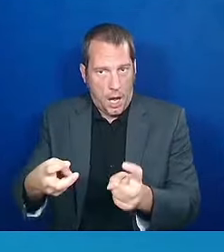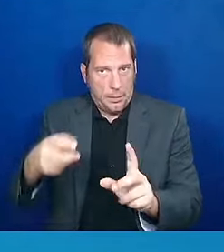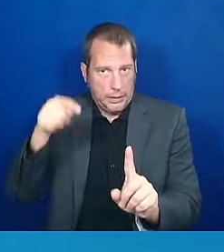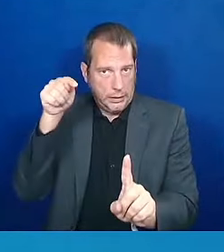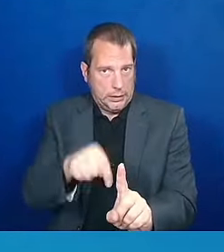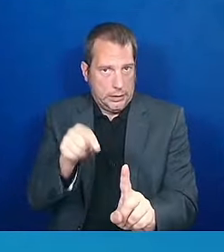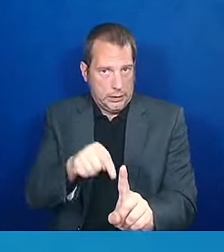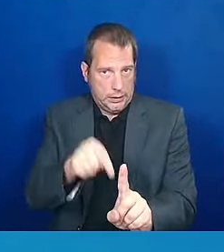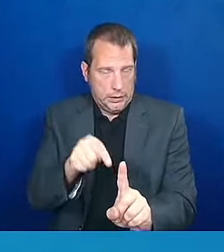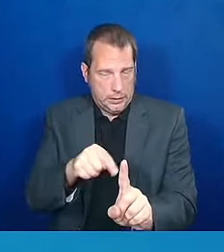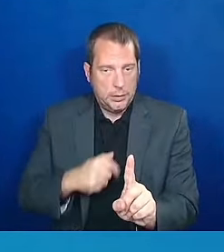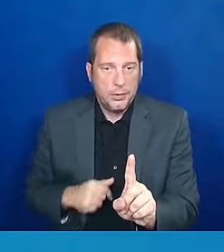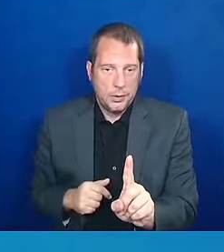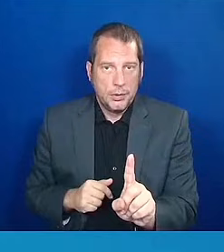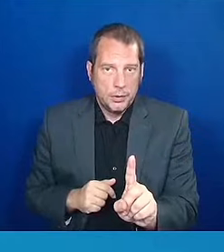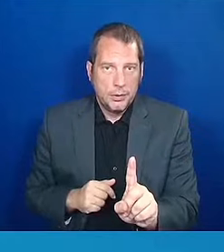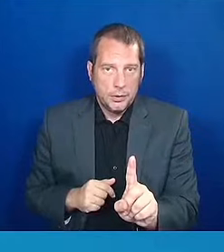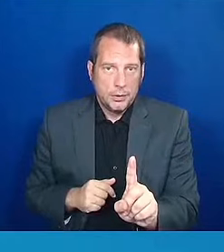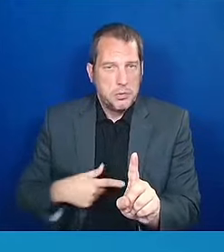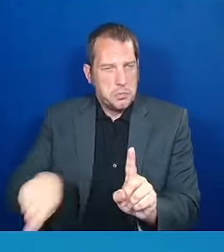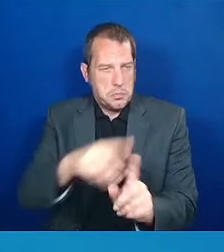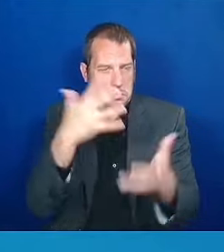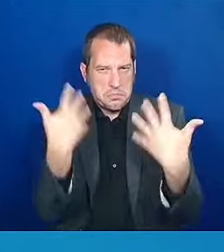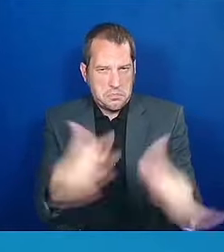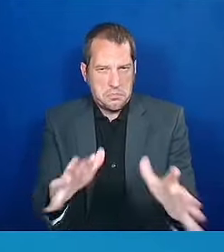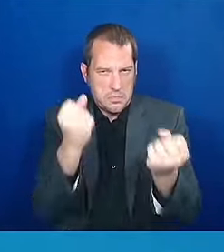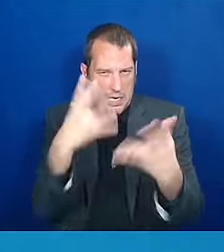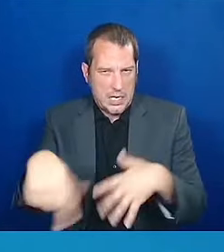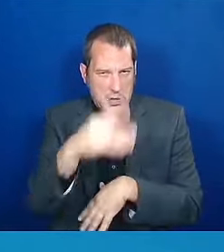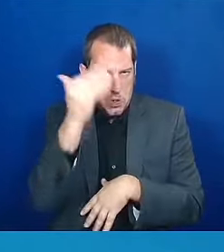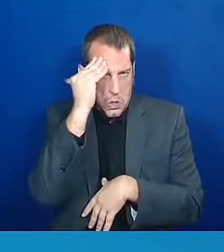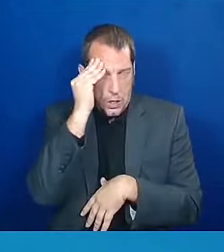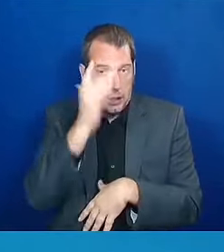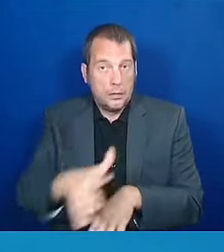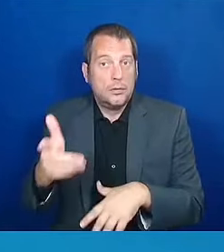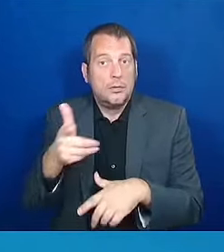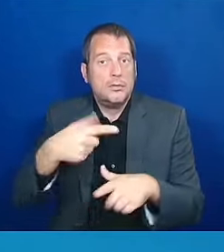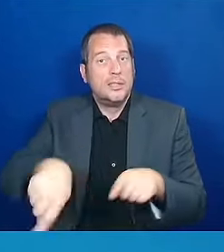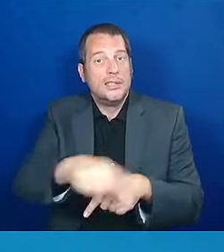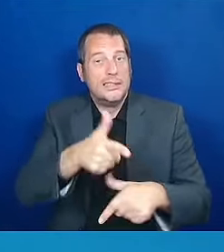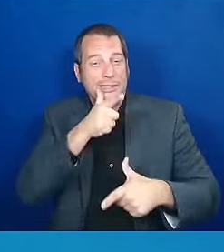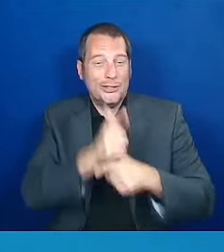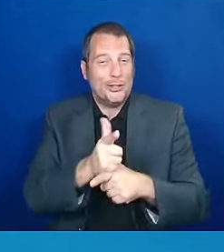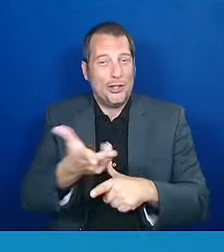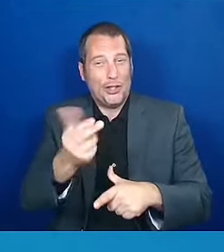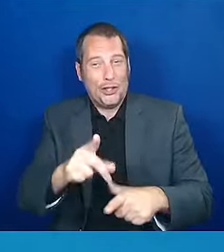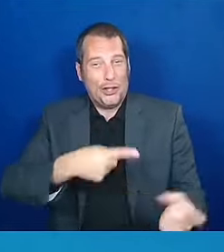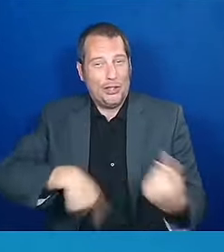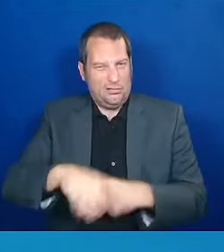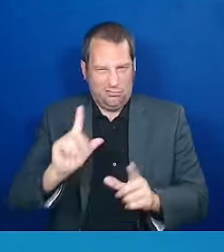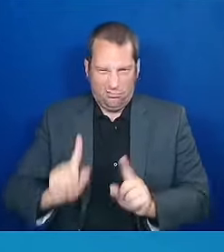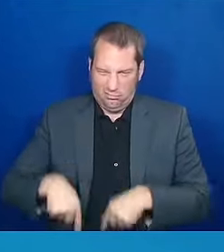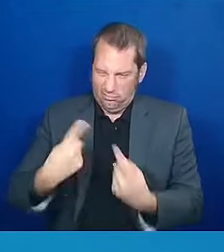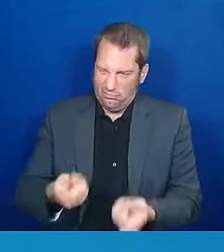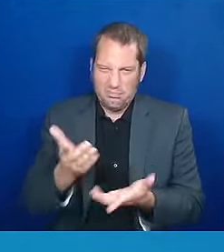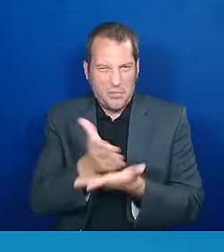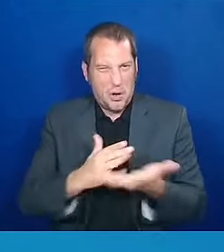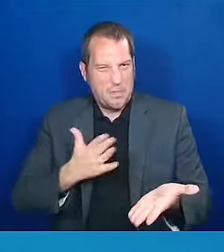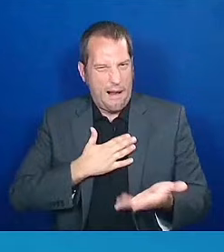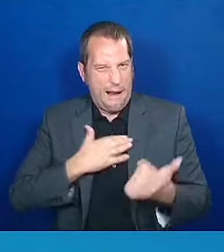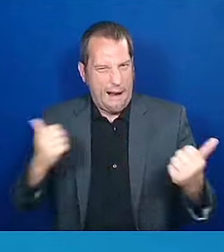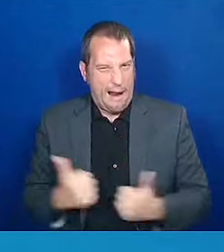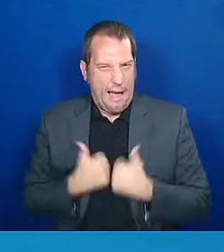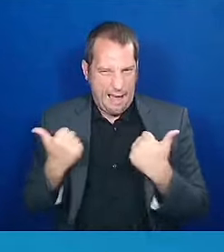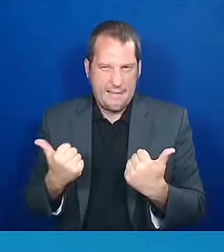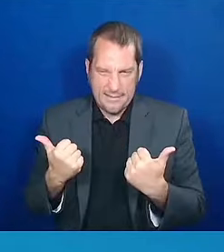this sisterhood has been a part of my life since my earliest days, starting with my aunt,